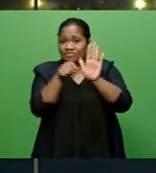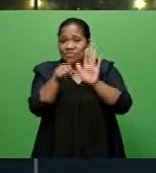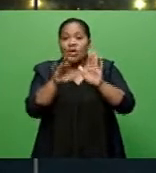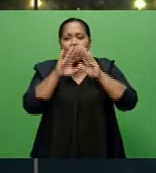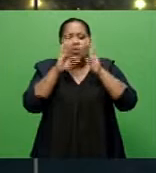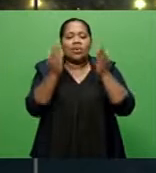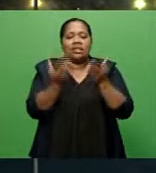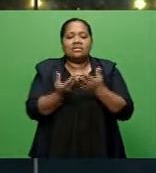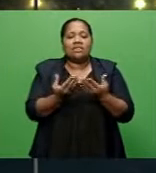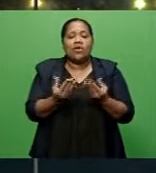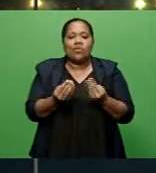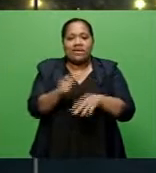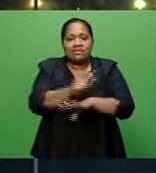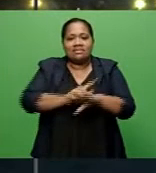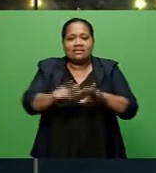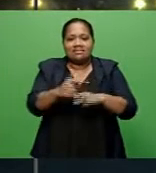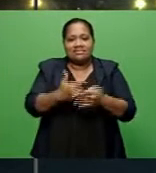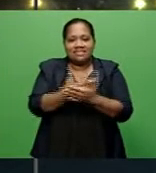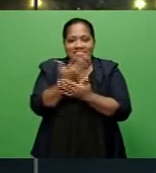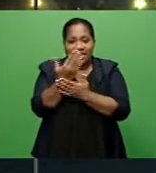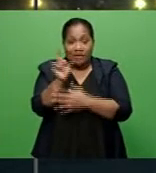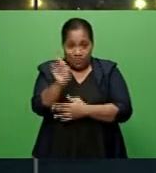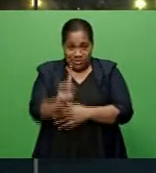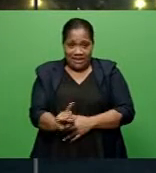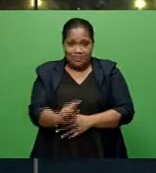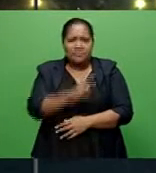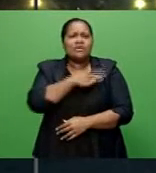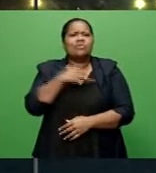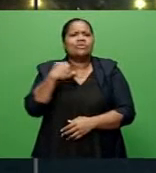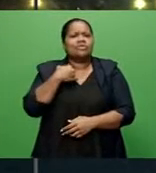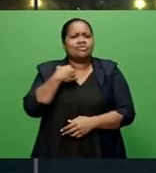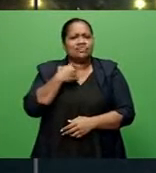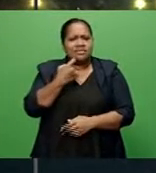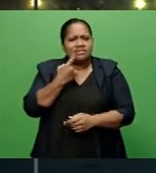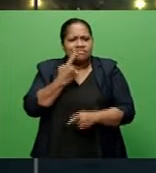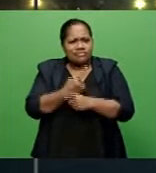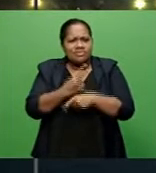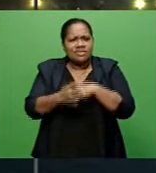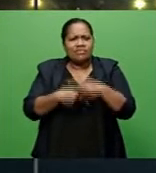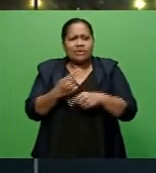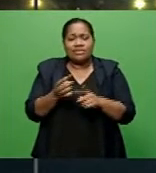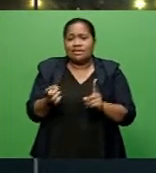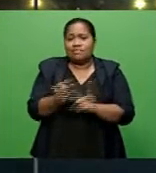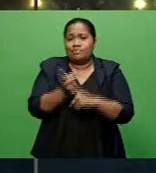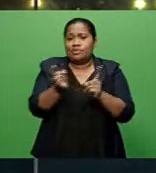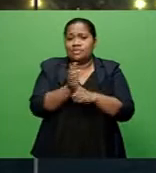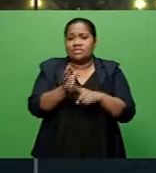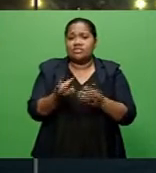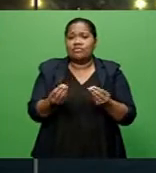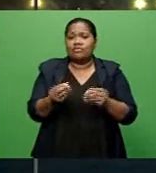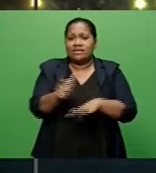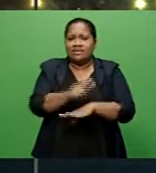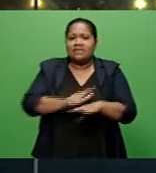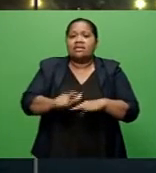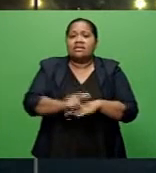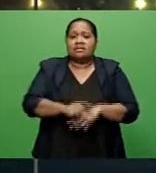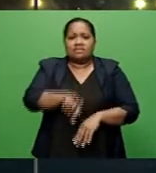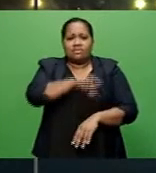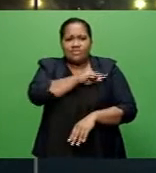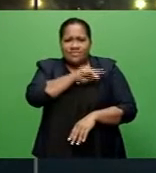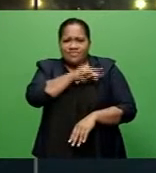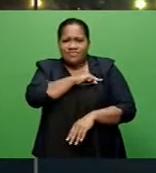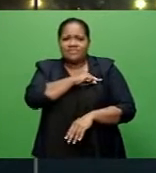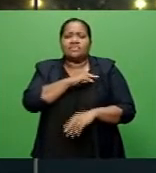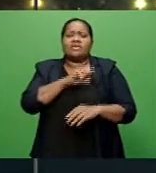Marking the World Wetlands Day today, the Ministry stresses the importance of wetlands to the quantity and quality of fresh water and to